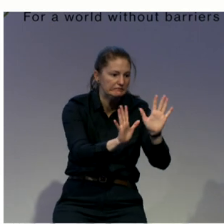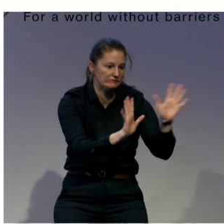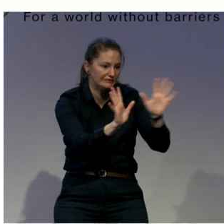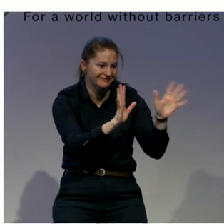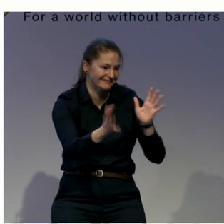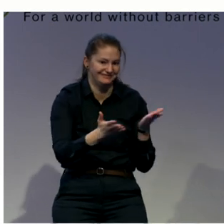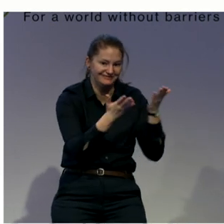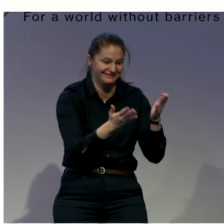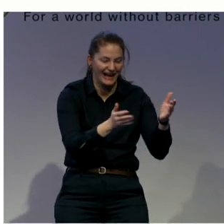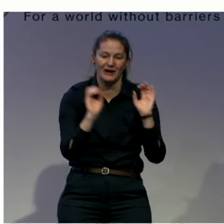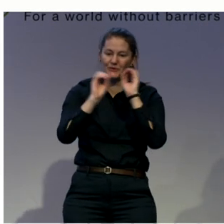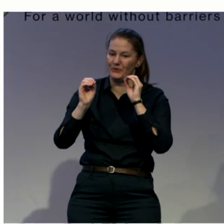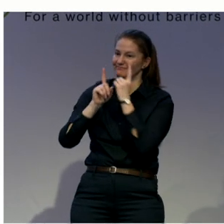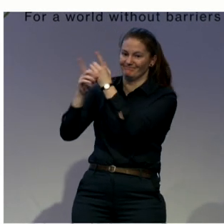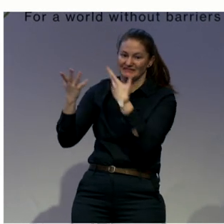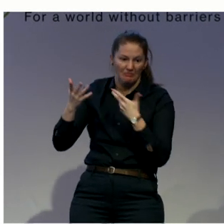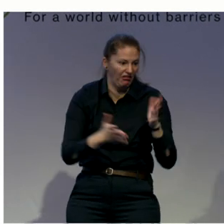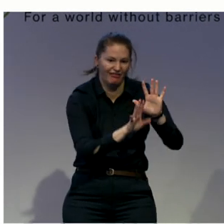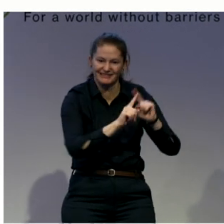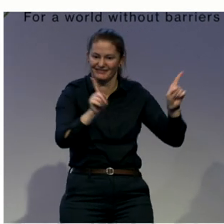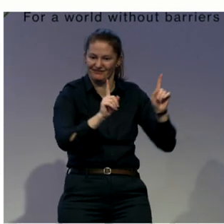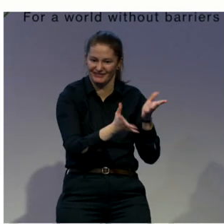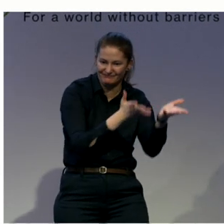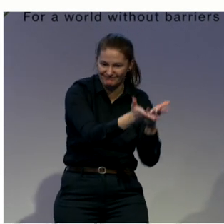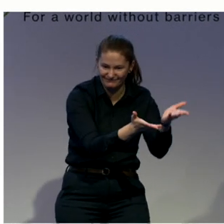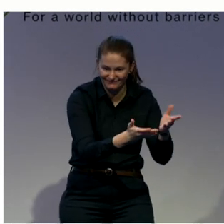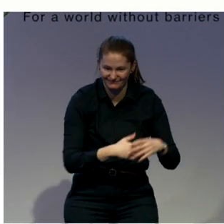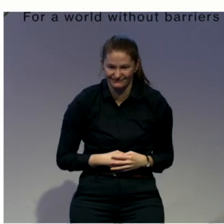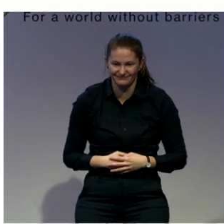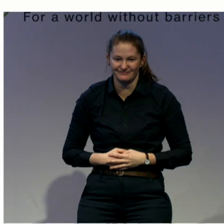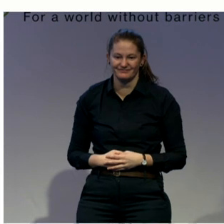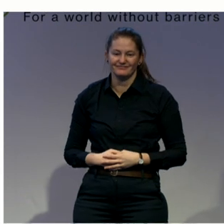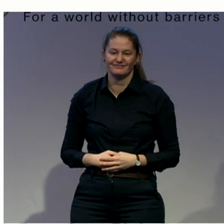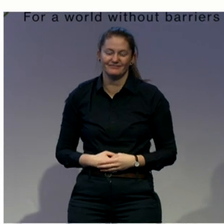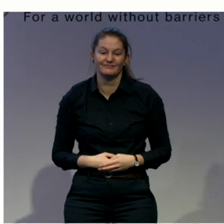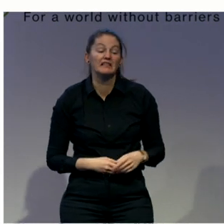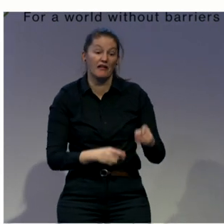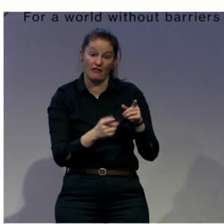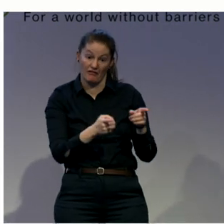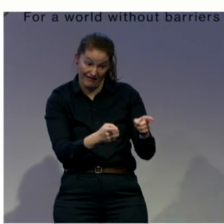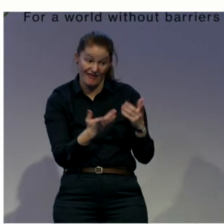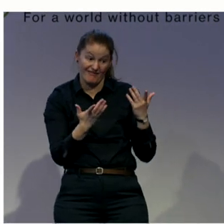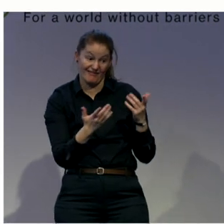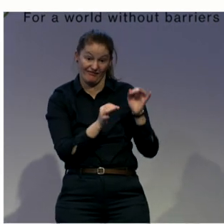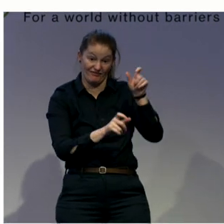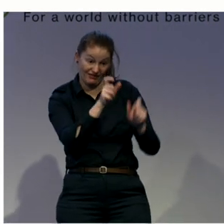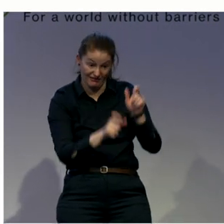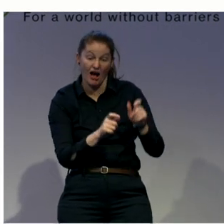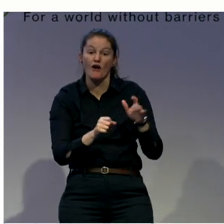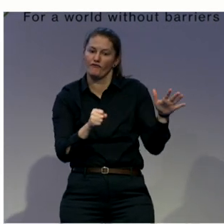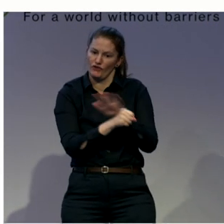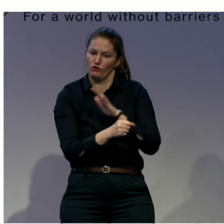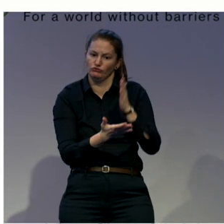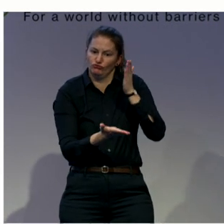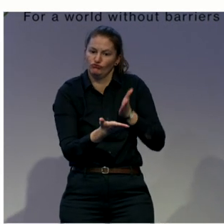full legal capacity, you also need to consider the possibility of having full responsibility,